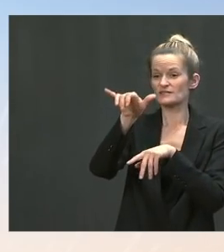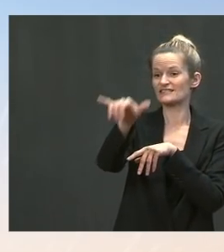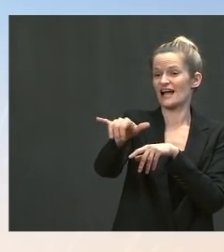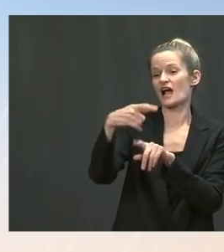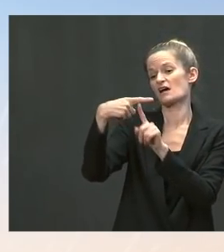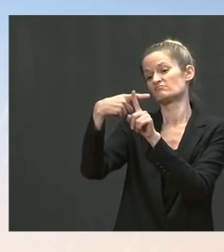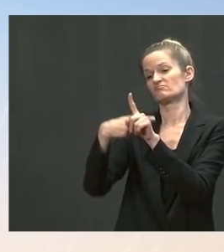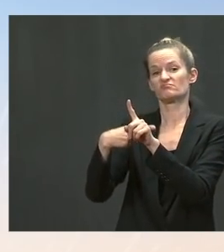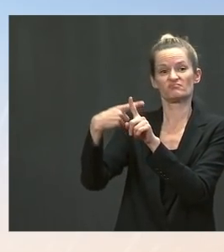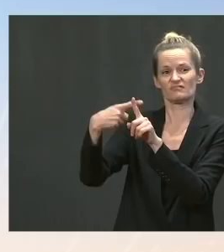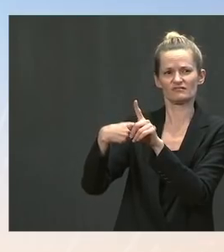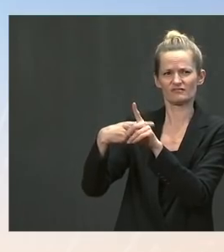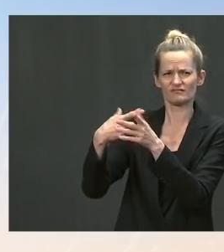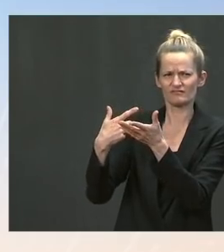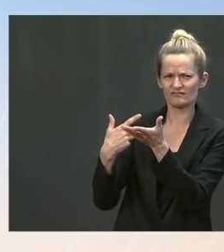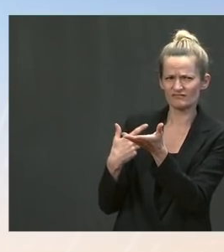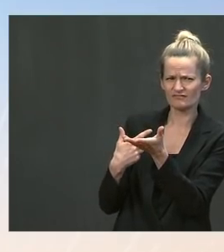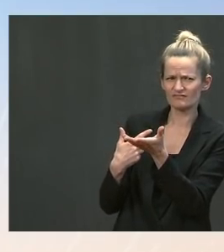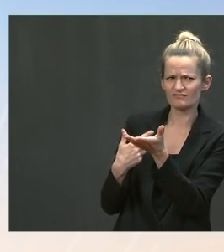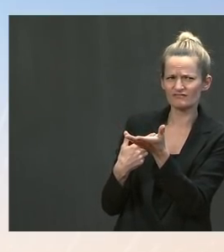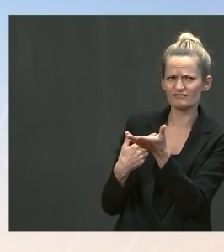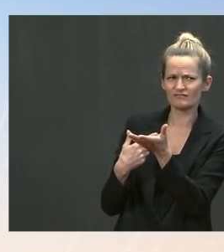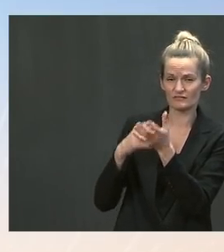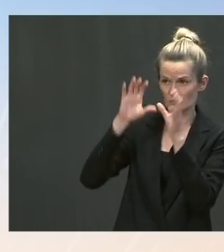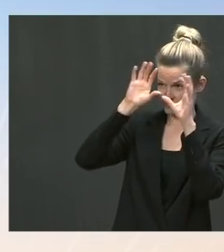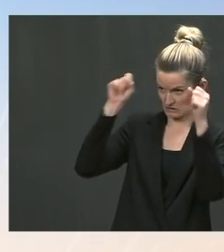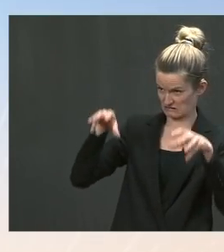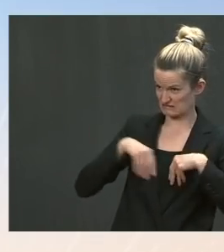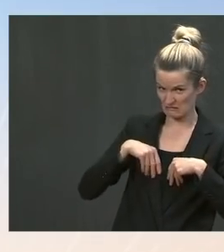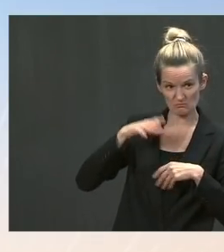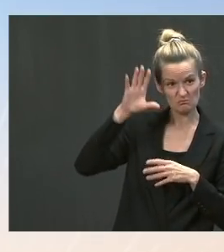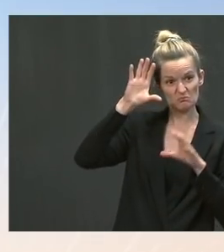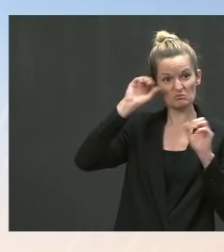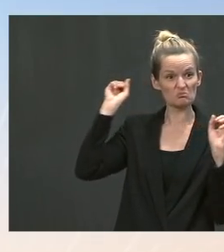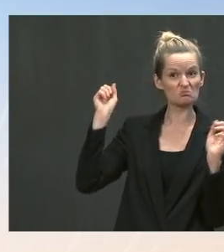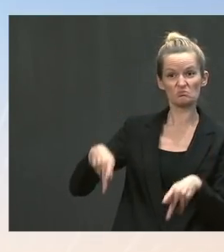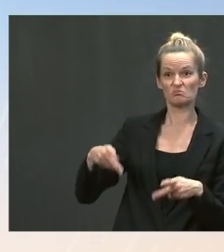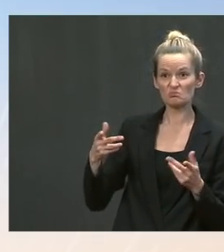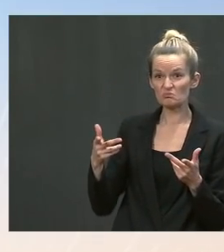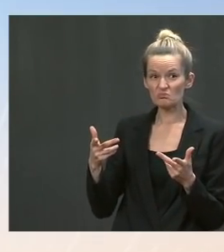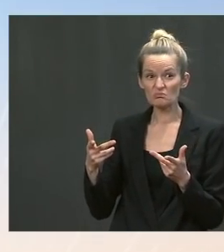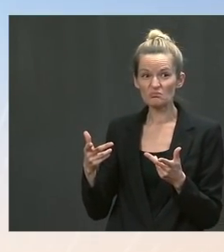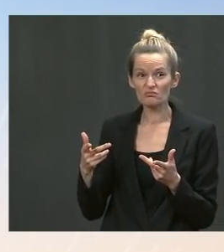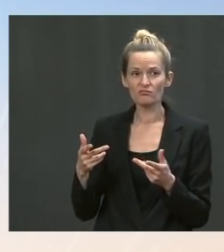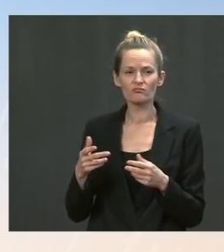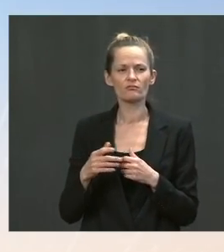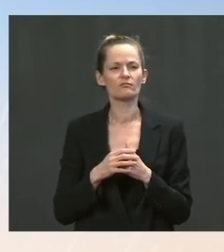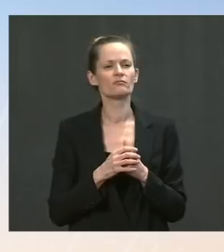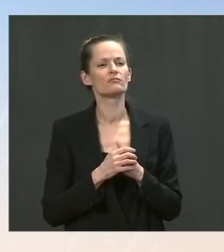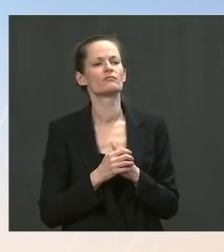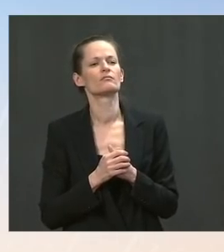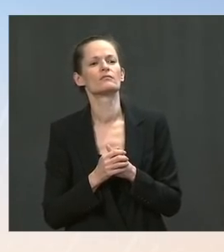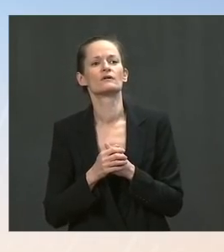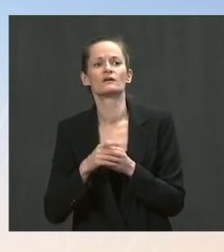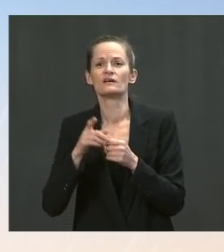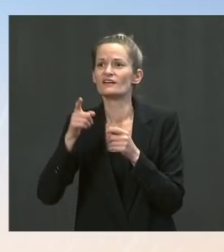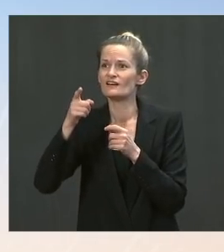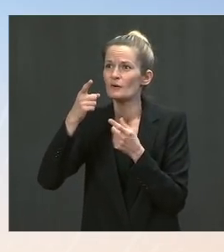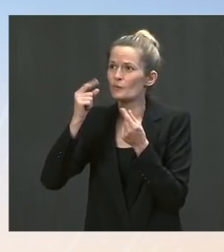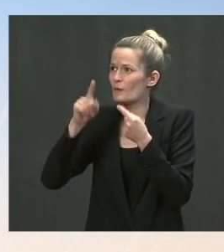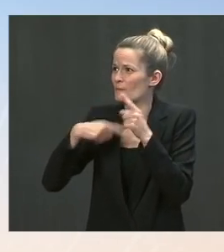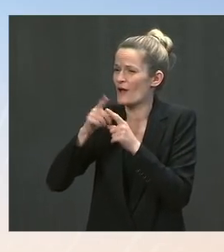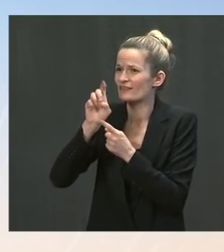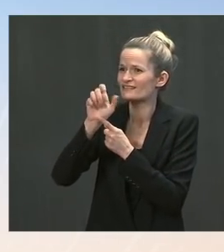pandemic and the spread of the variants? Ms. Well, if the President were standing here today, he would tell you he always wants to